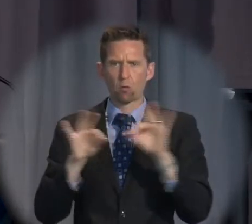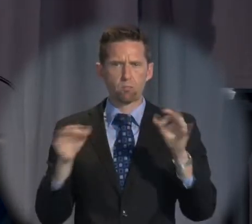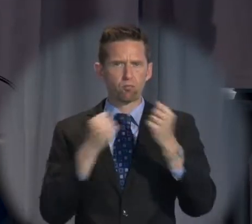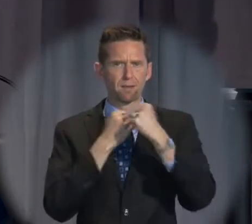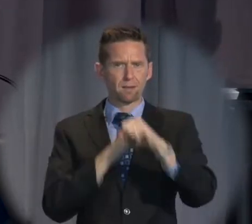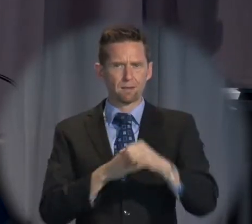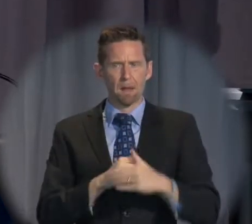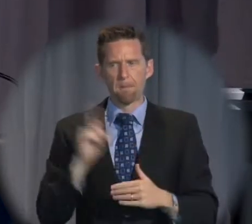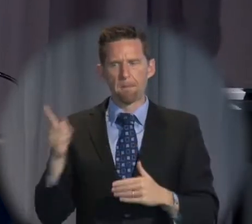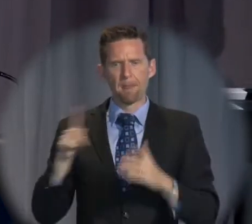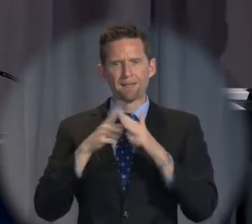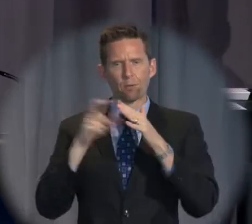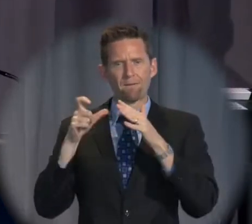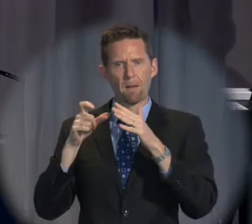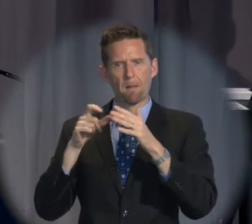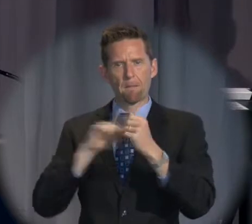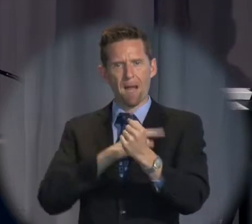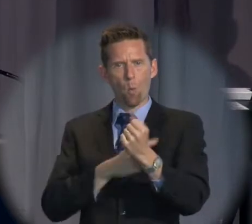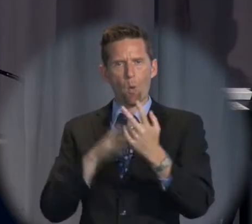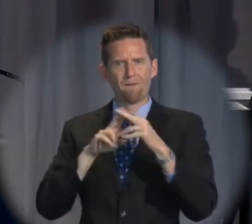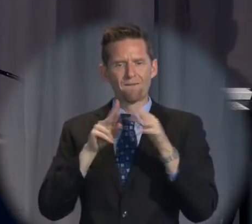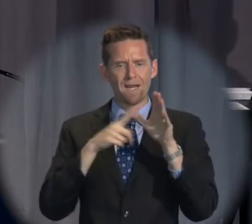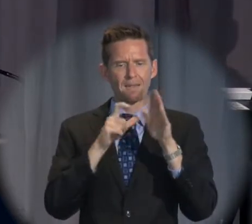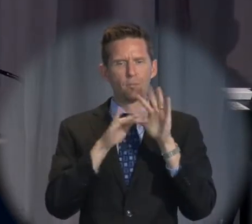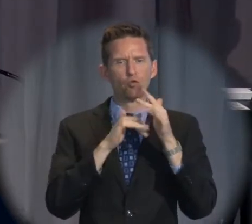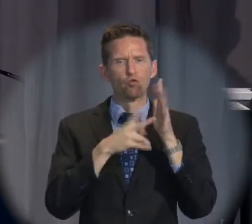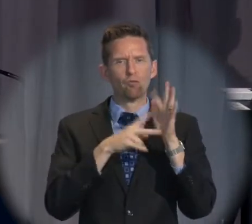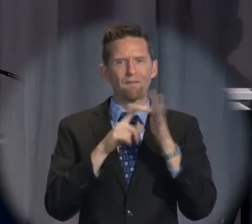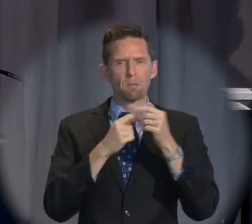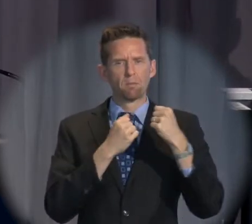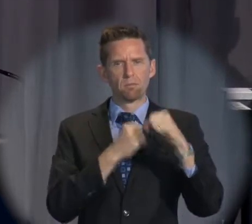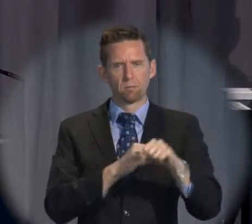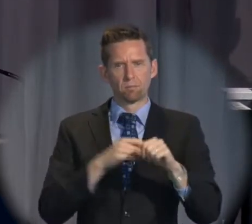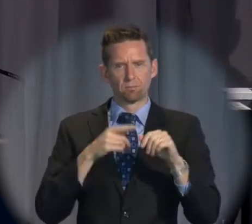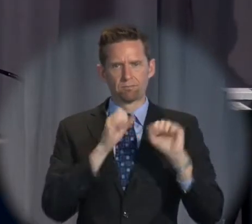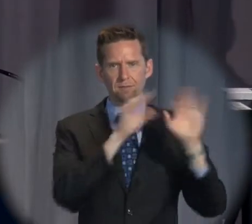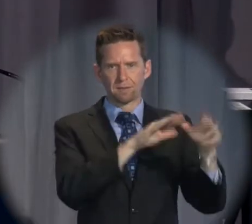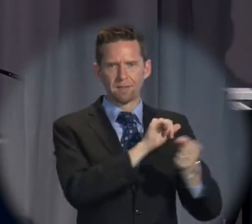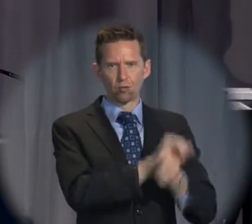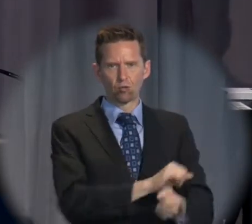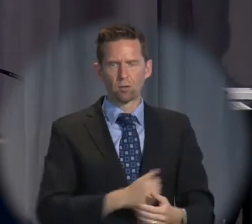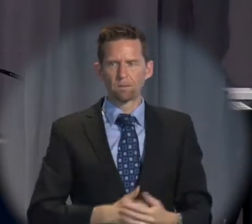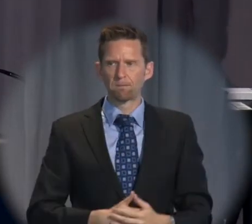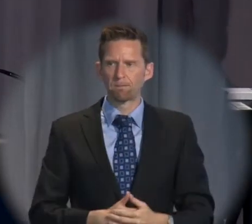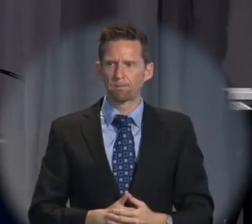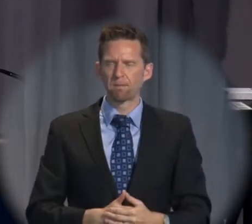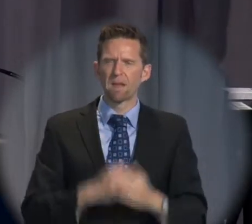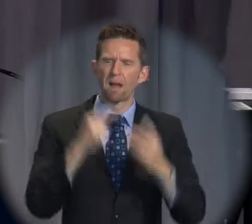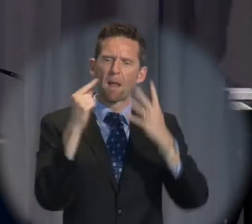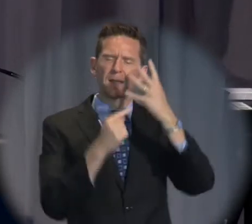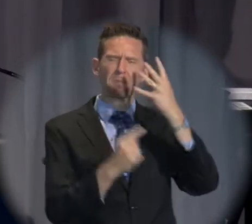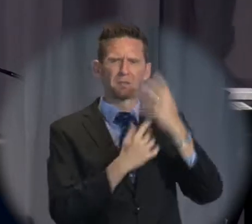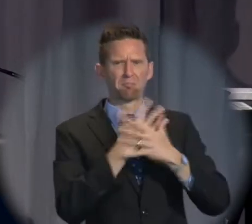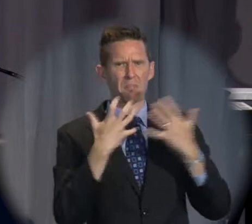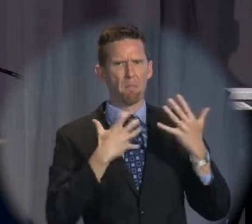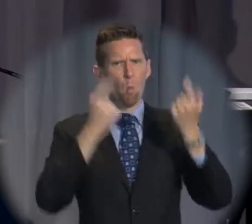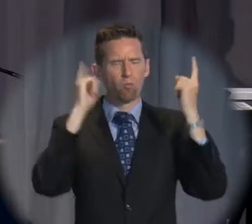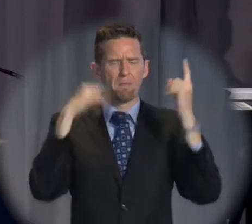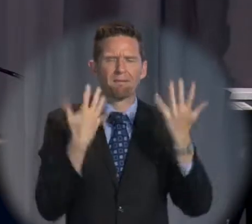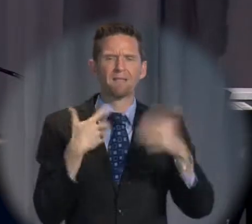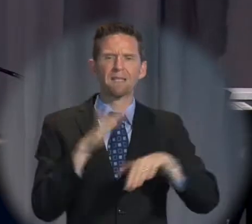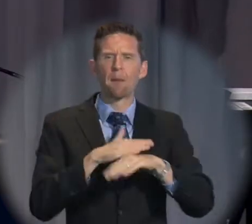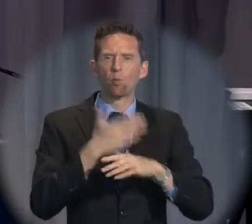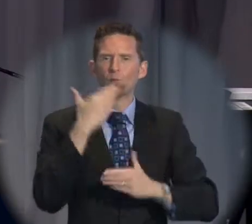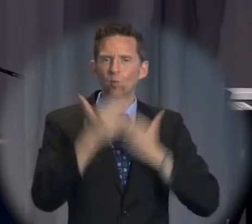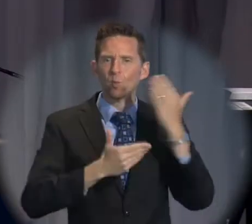executive power of administrative detention. Well, there are other aspects that are worrying, perhaps more than I have time to go in today, but just to